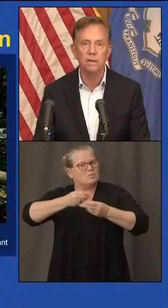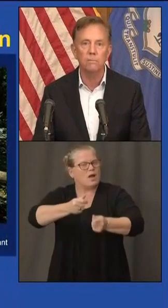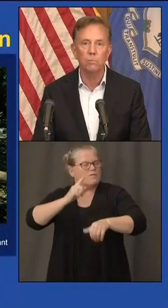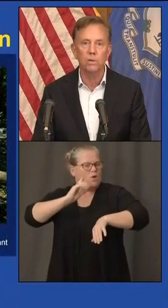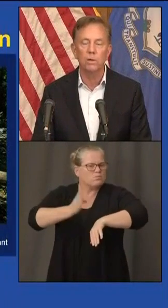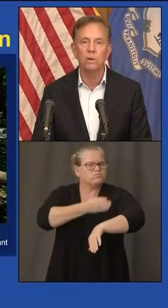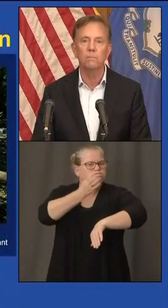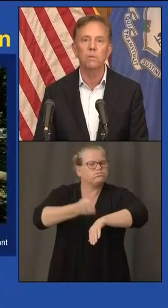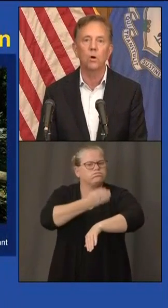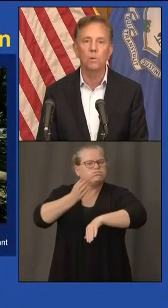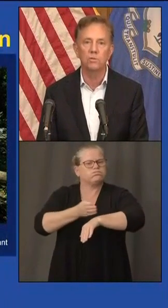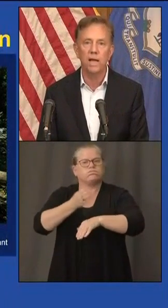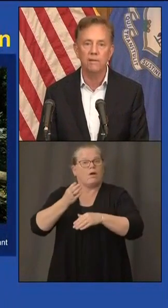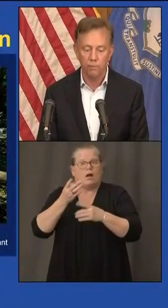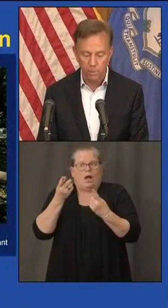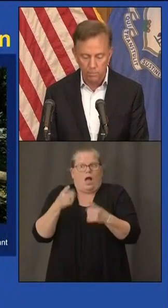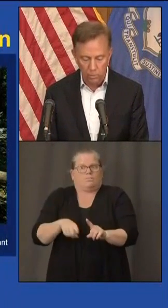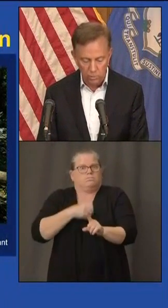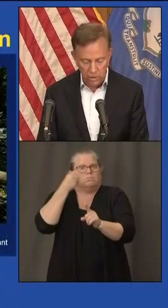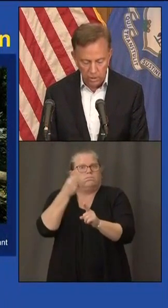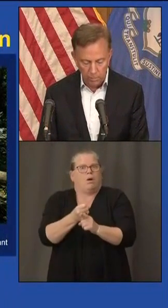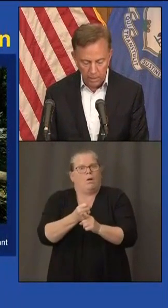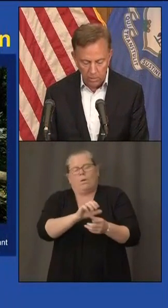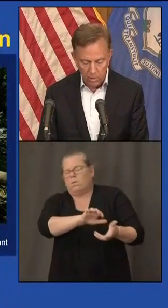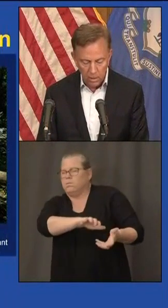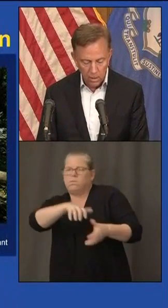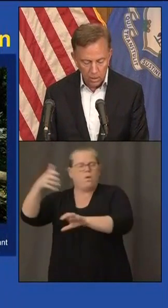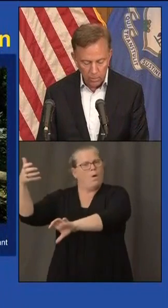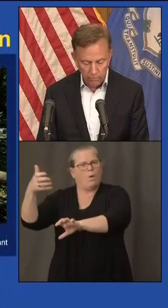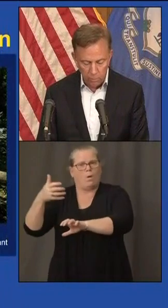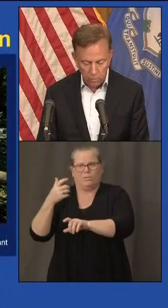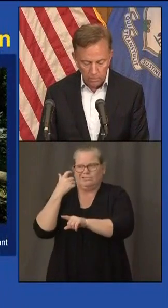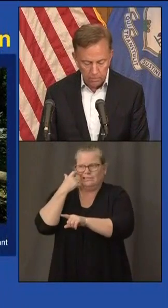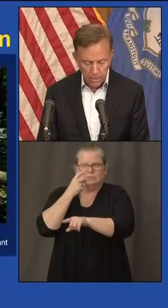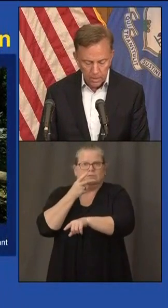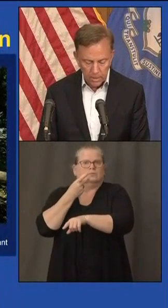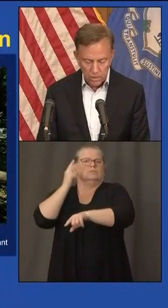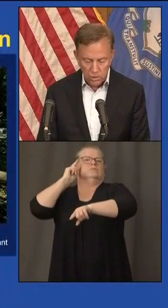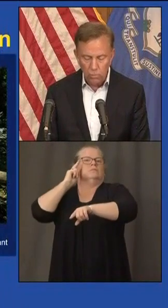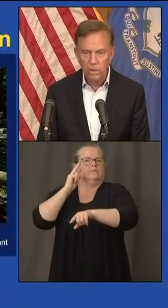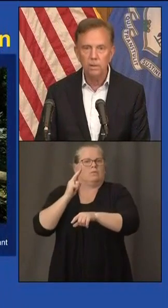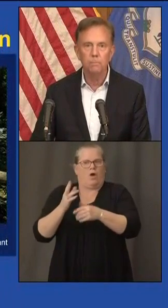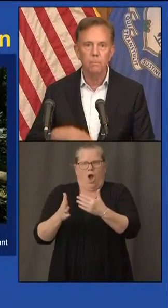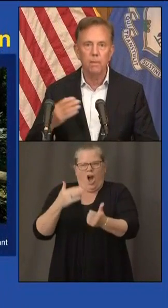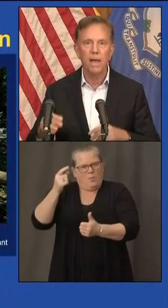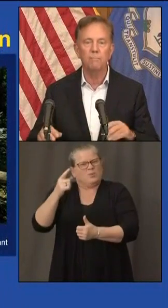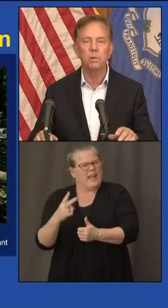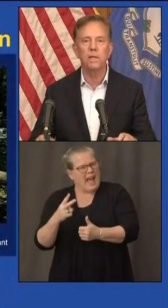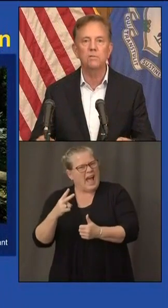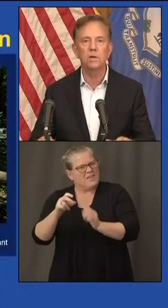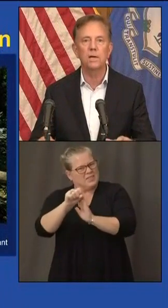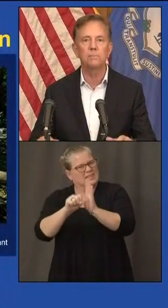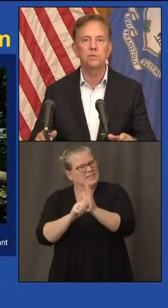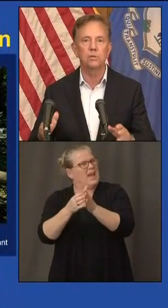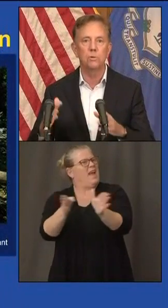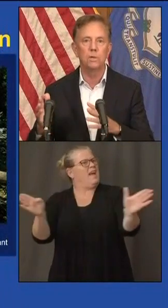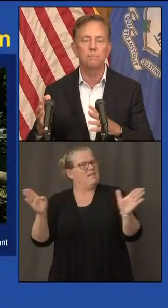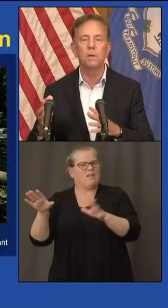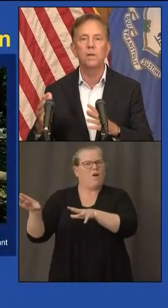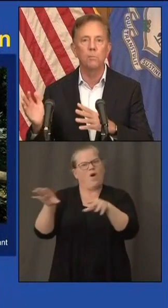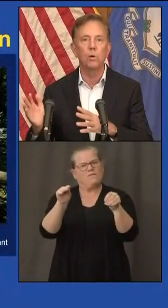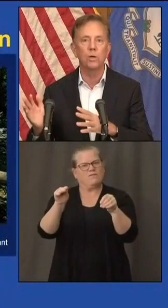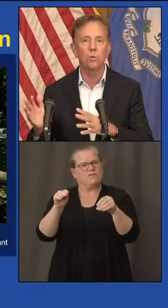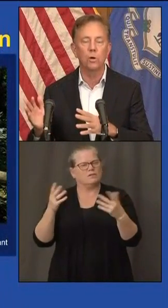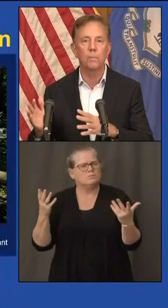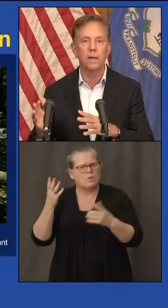such a hit with uh almost half of people losing their power going forward so we're going to have plenty of time to